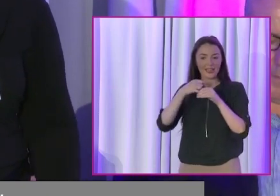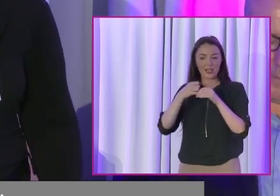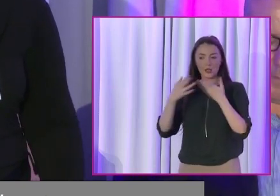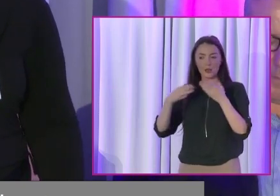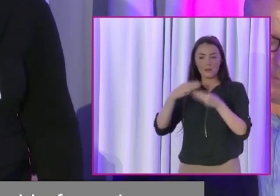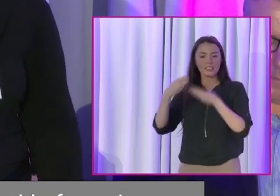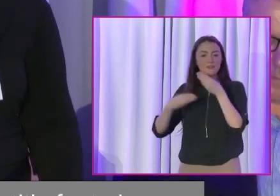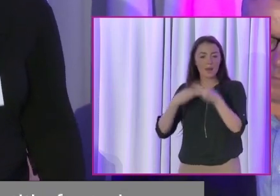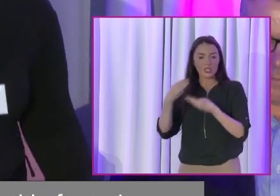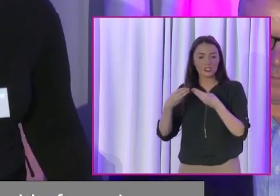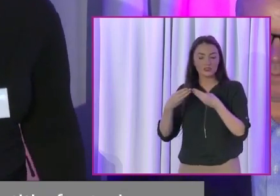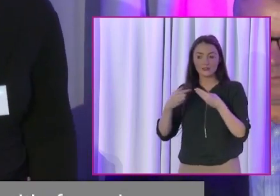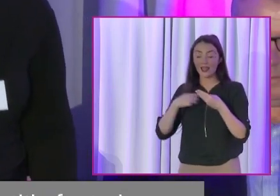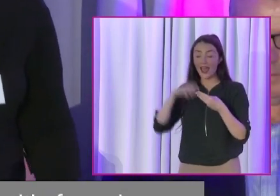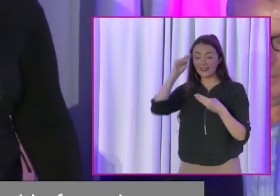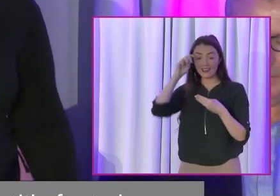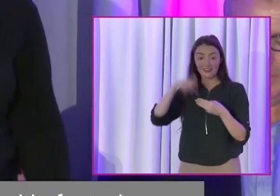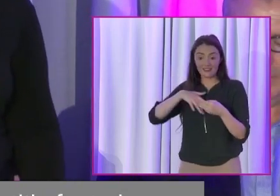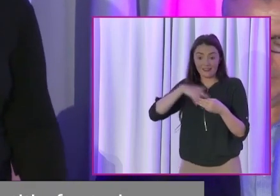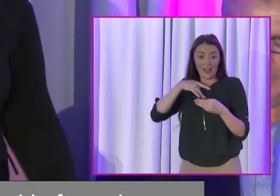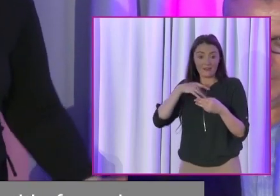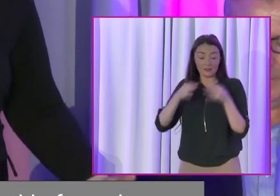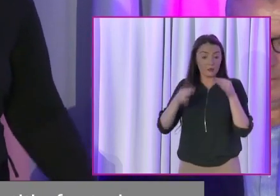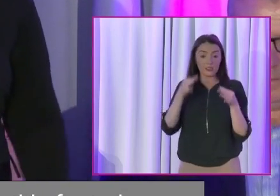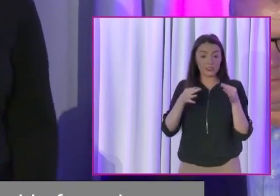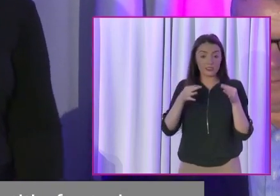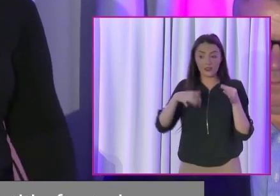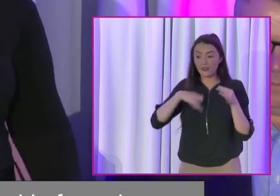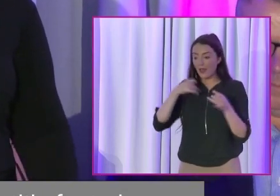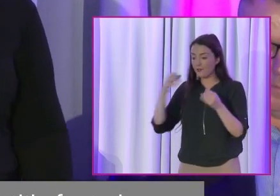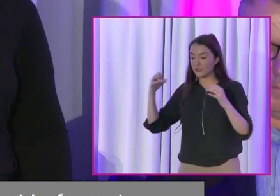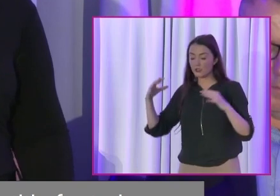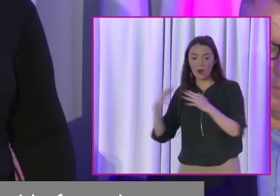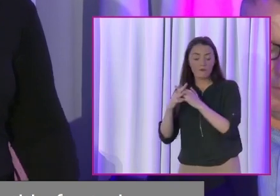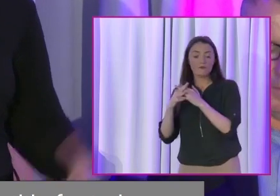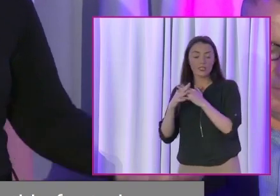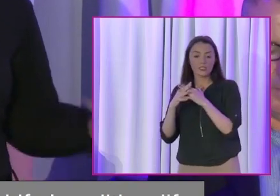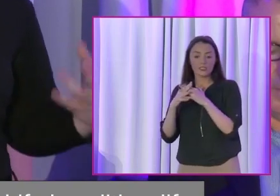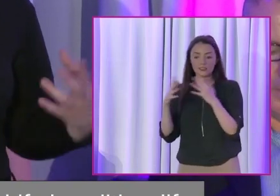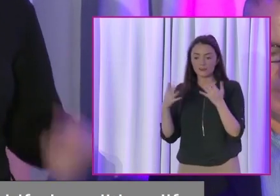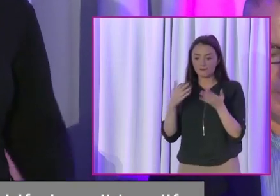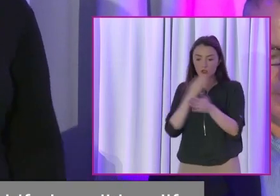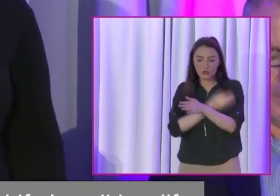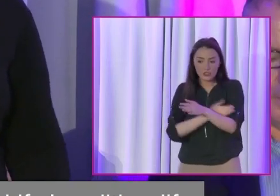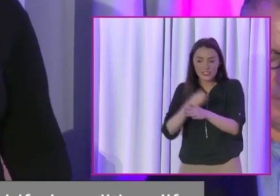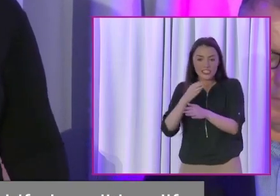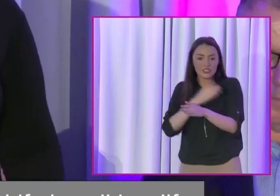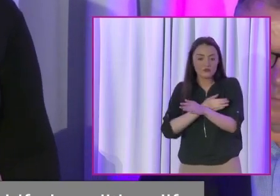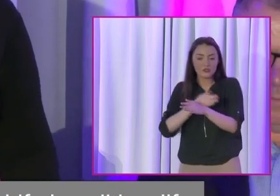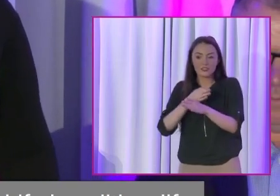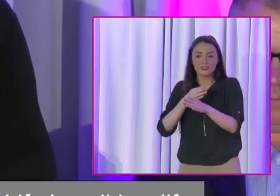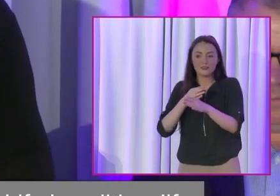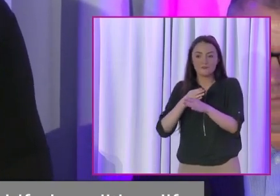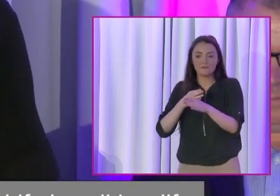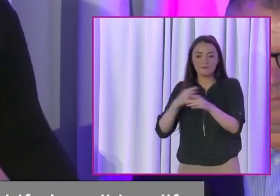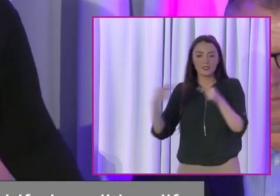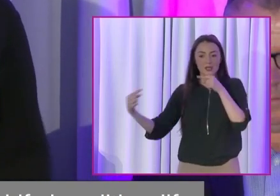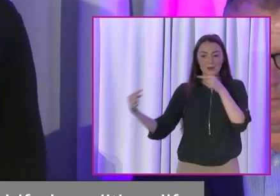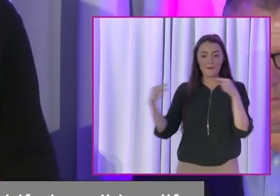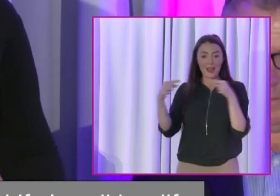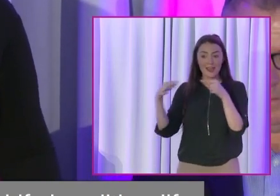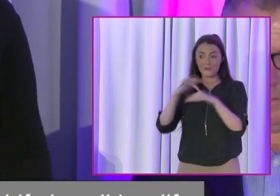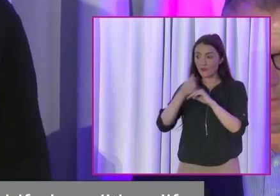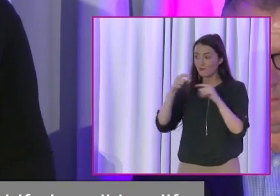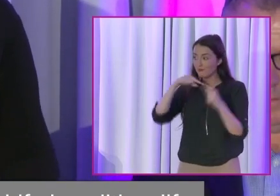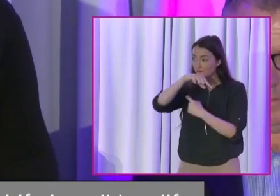life is politics, life is conflict, life is this constant, I suppose, debate for all of us. And as I look